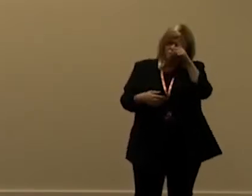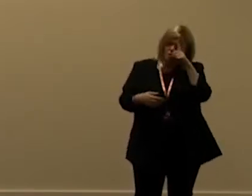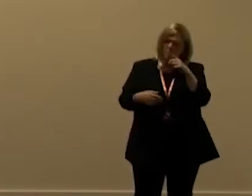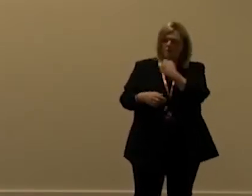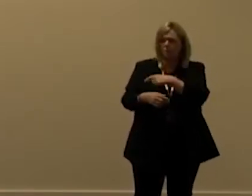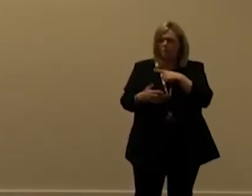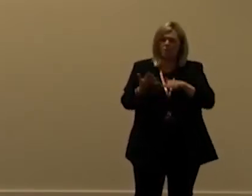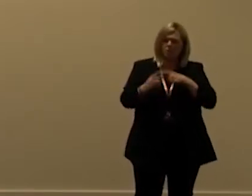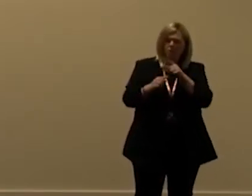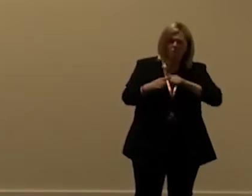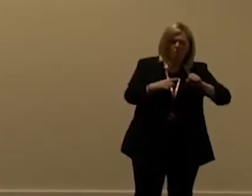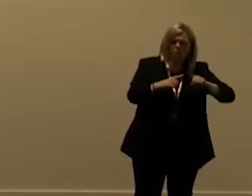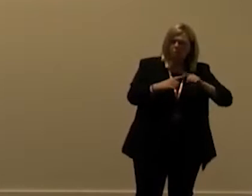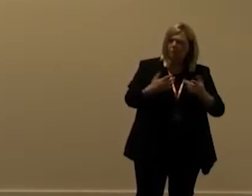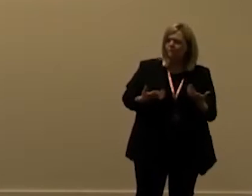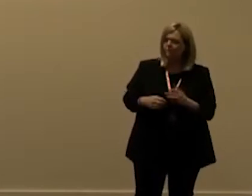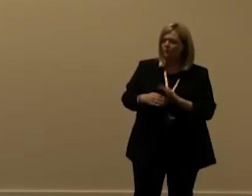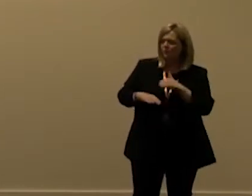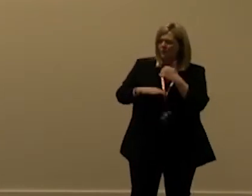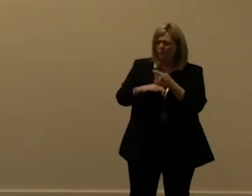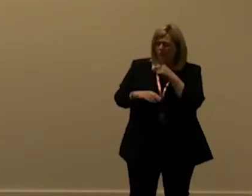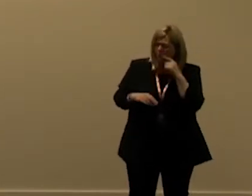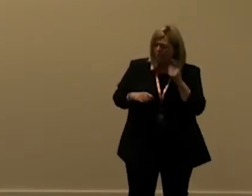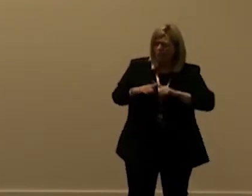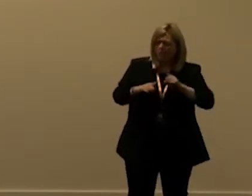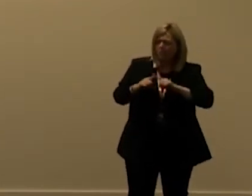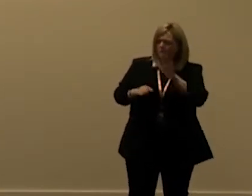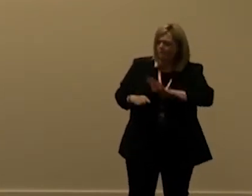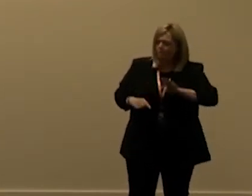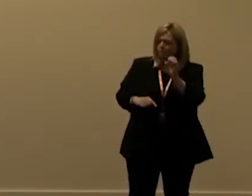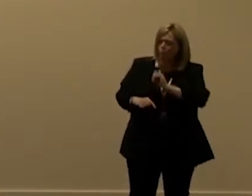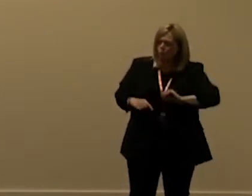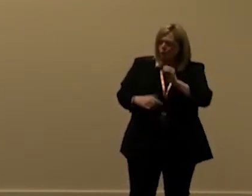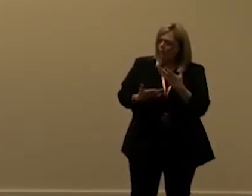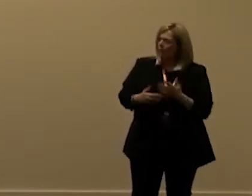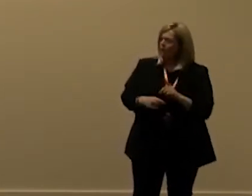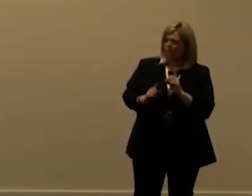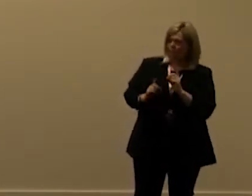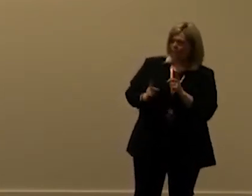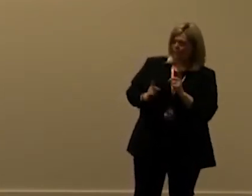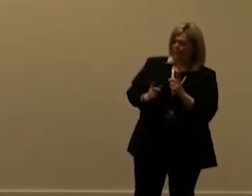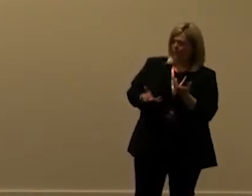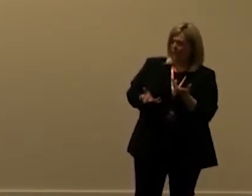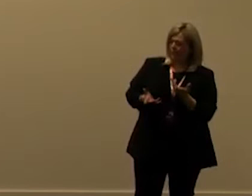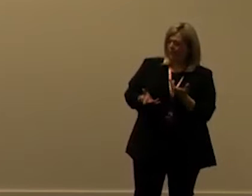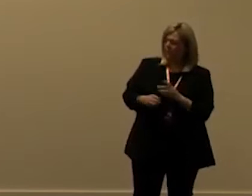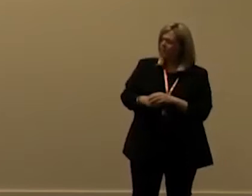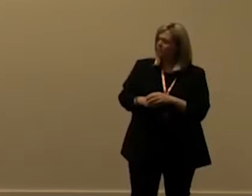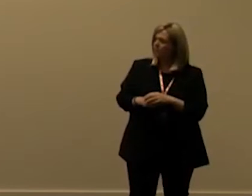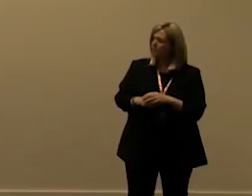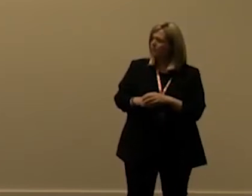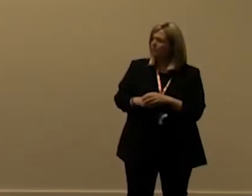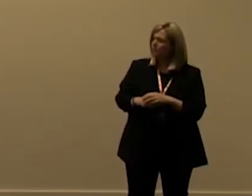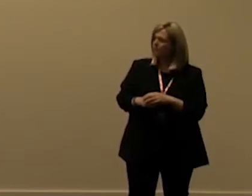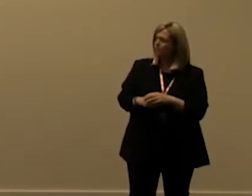switzerland one for uk we're going to set up one for france as well and that's a bit i mean if we just